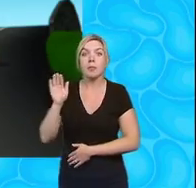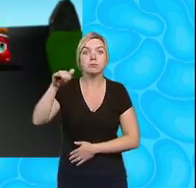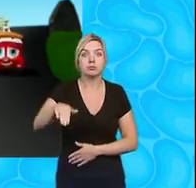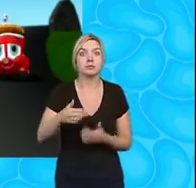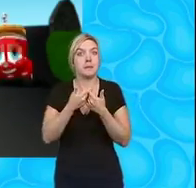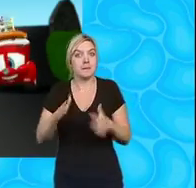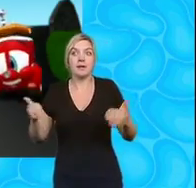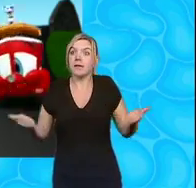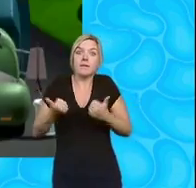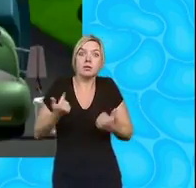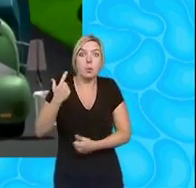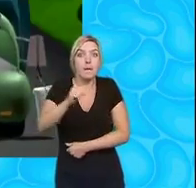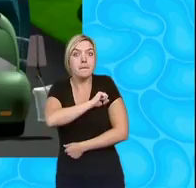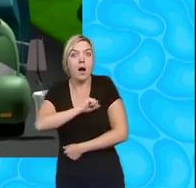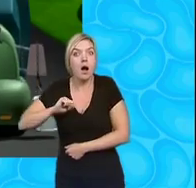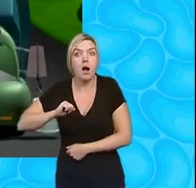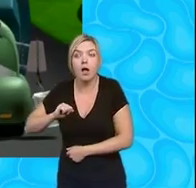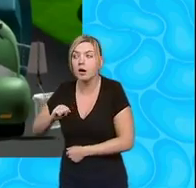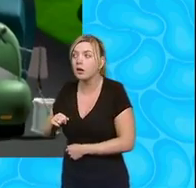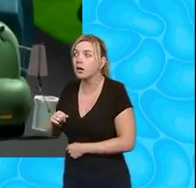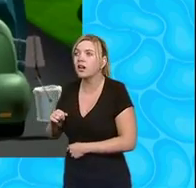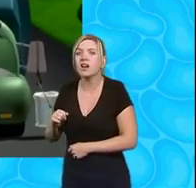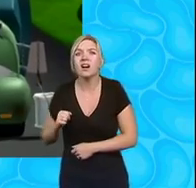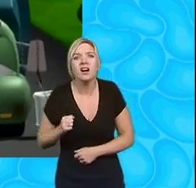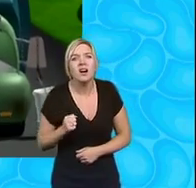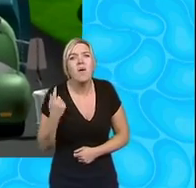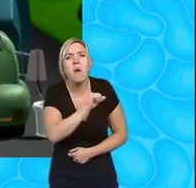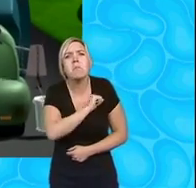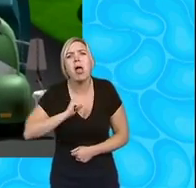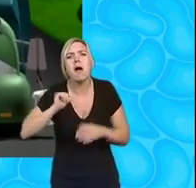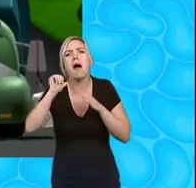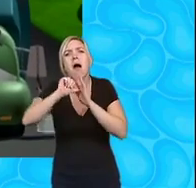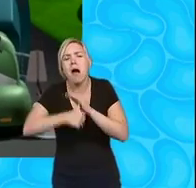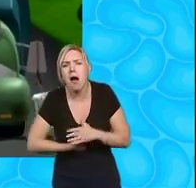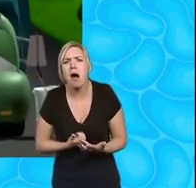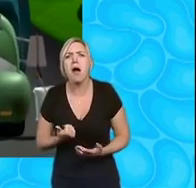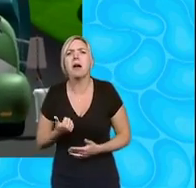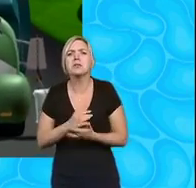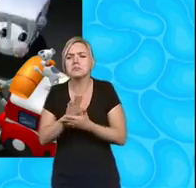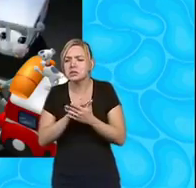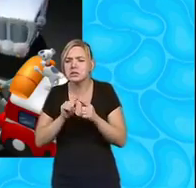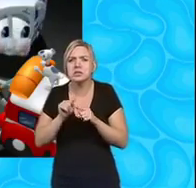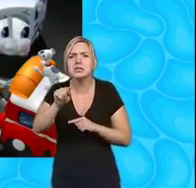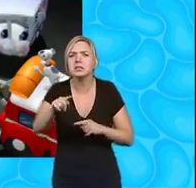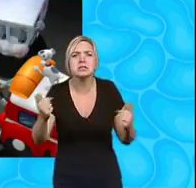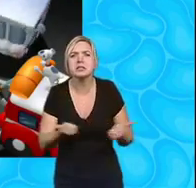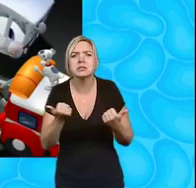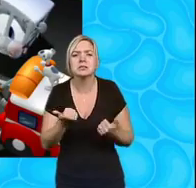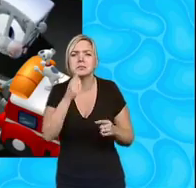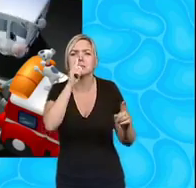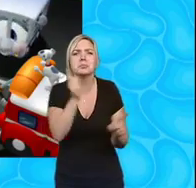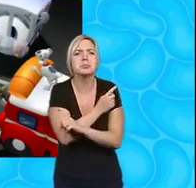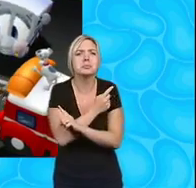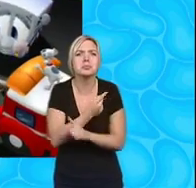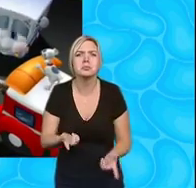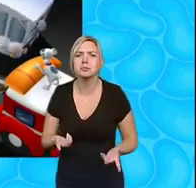we finished one mile oh one mile was hard enough we're never going to get this done you know sometimes